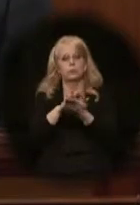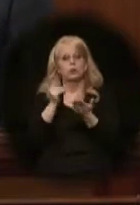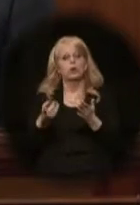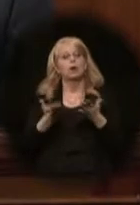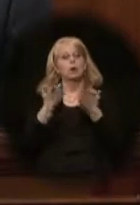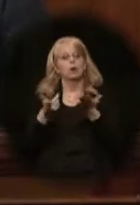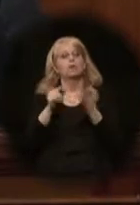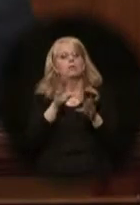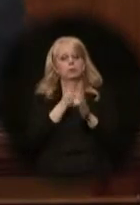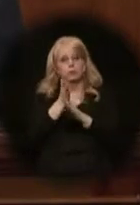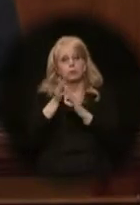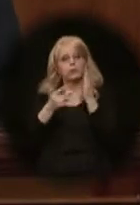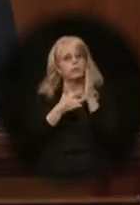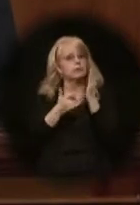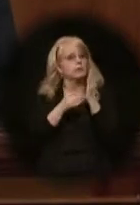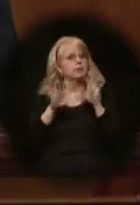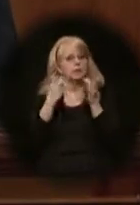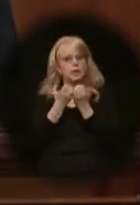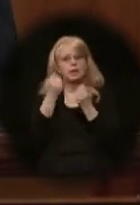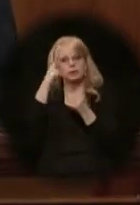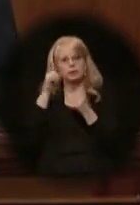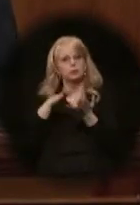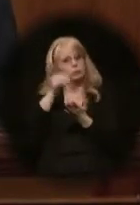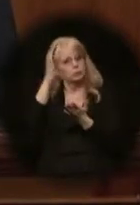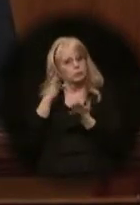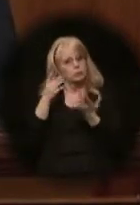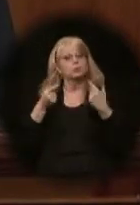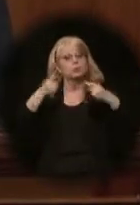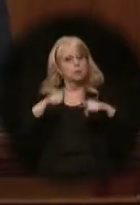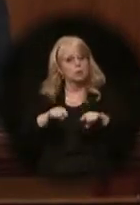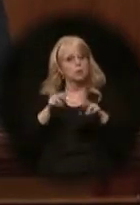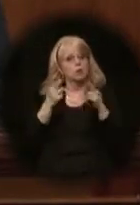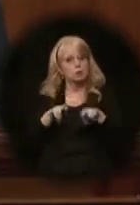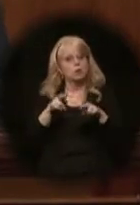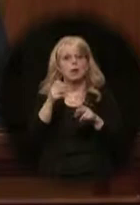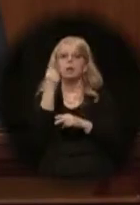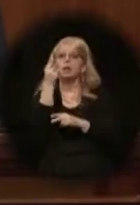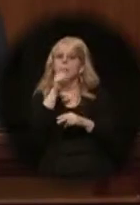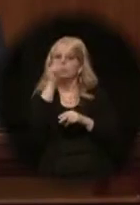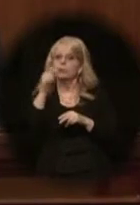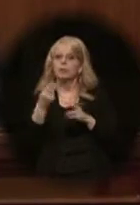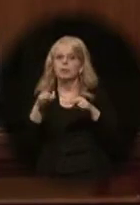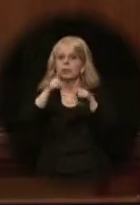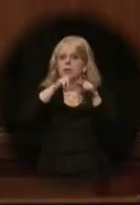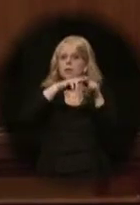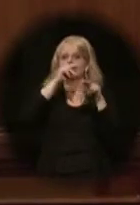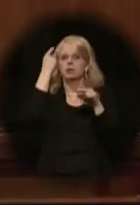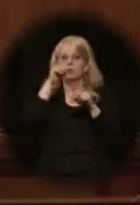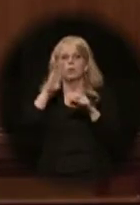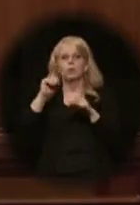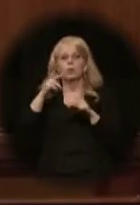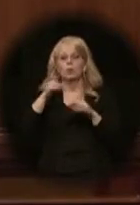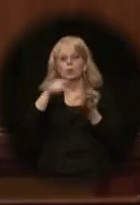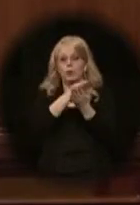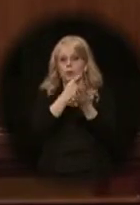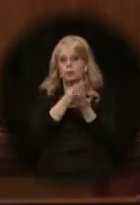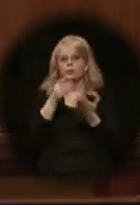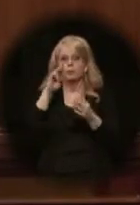technical classes to students resulted in an impressive 11% increase in the borough's graduation rate.